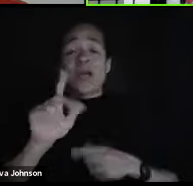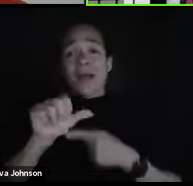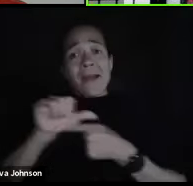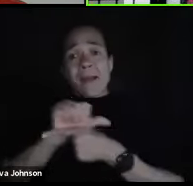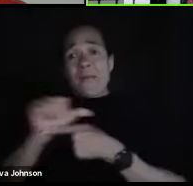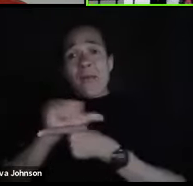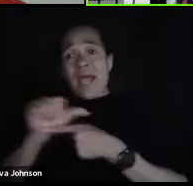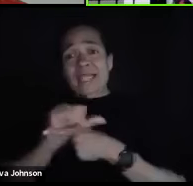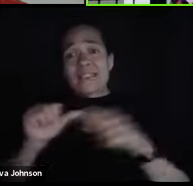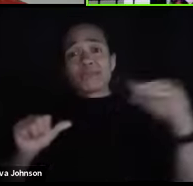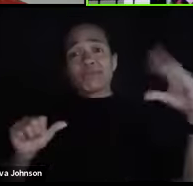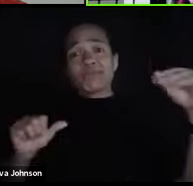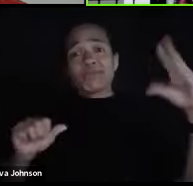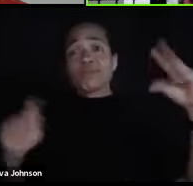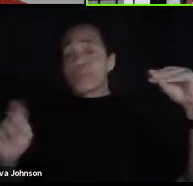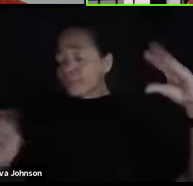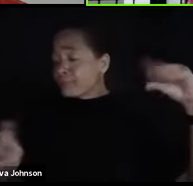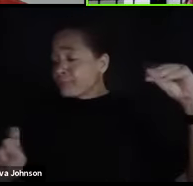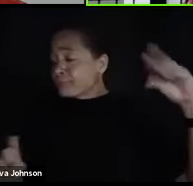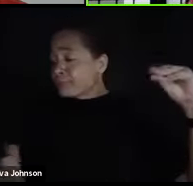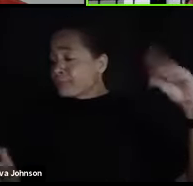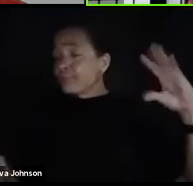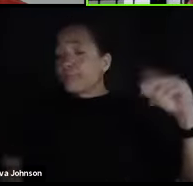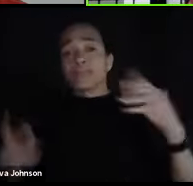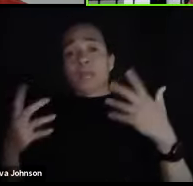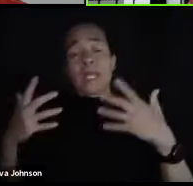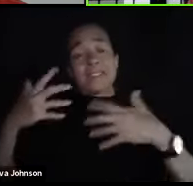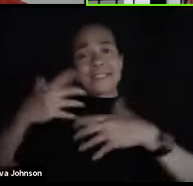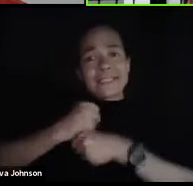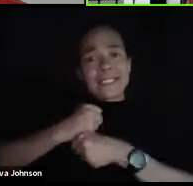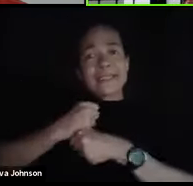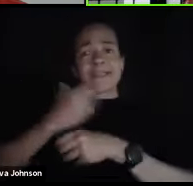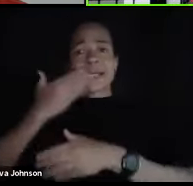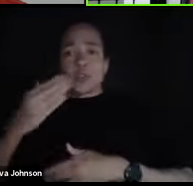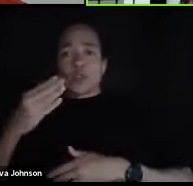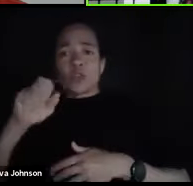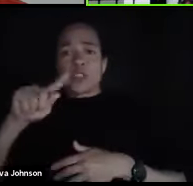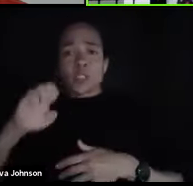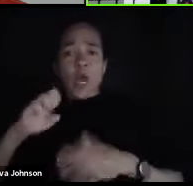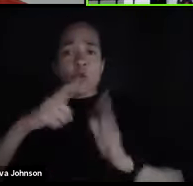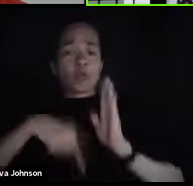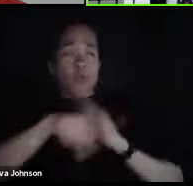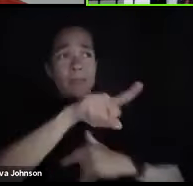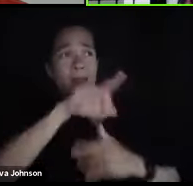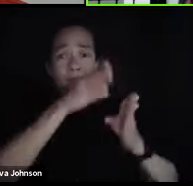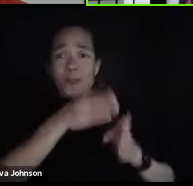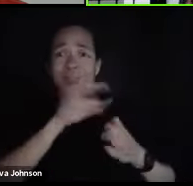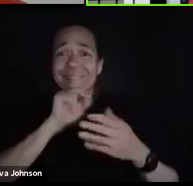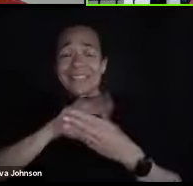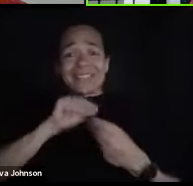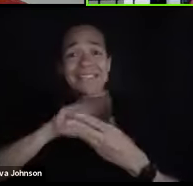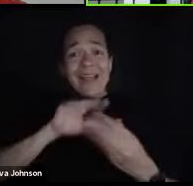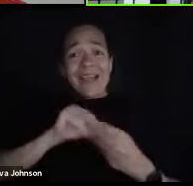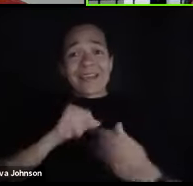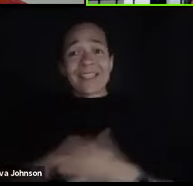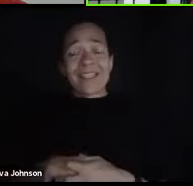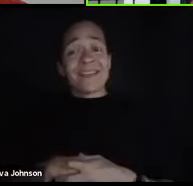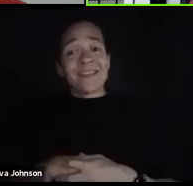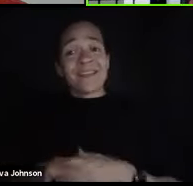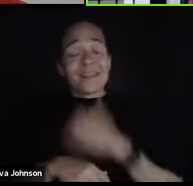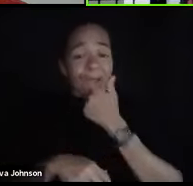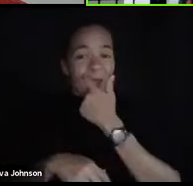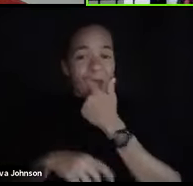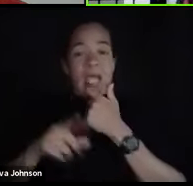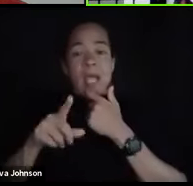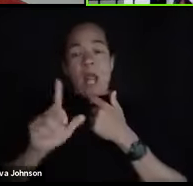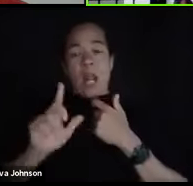writing down very good notes about what the person is talking about. And then you can go back